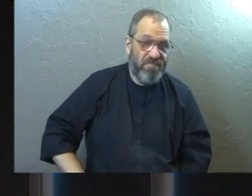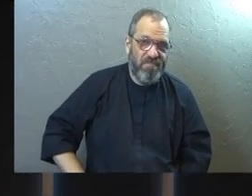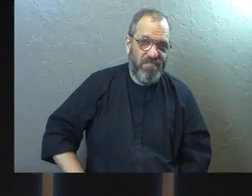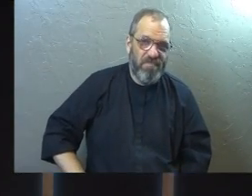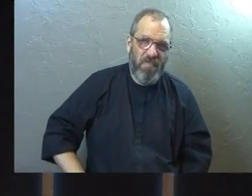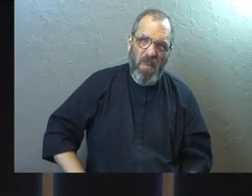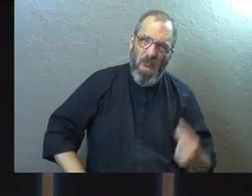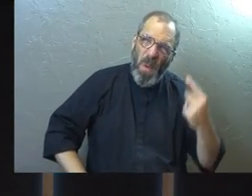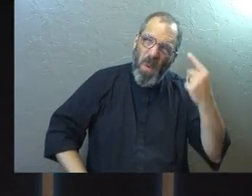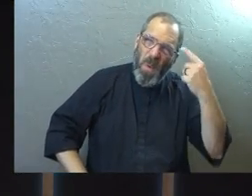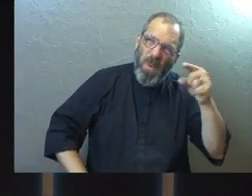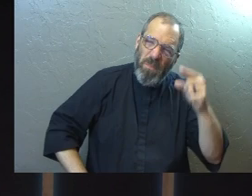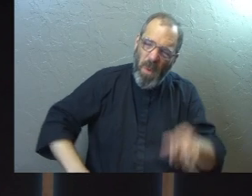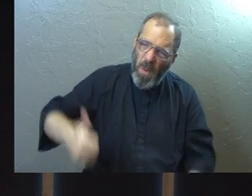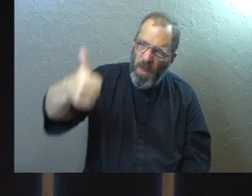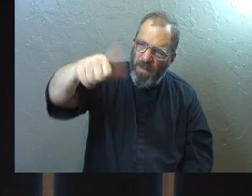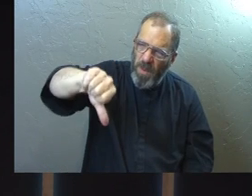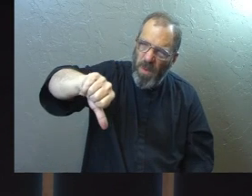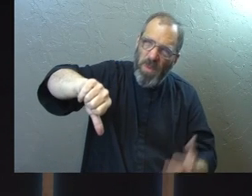Why would anybody refuse?